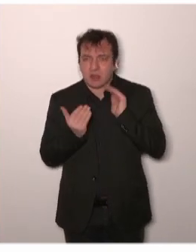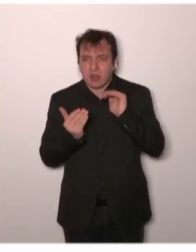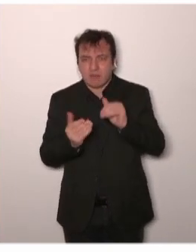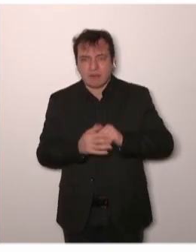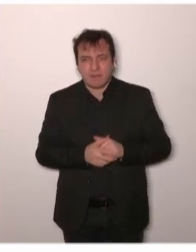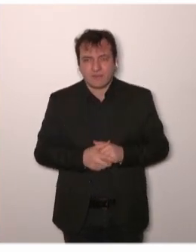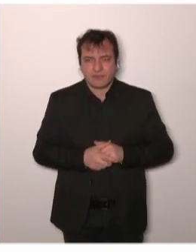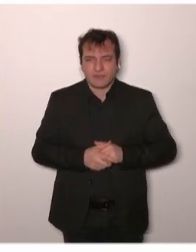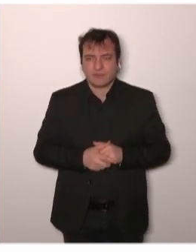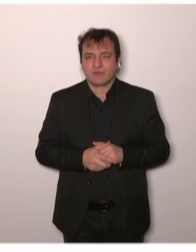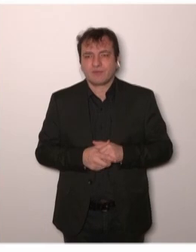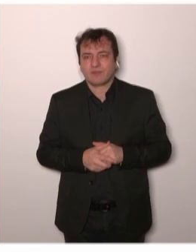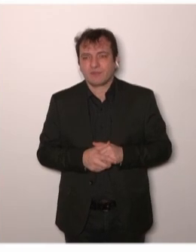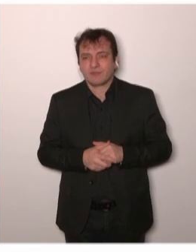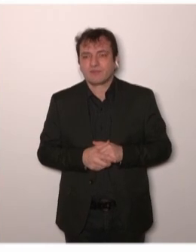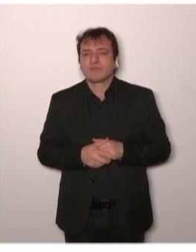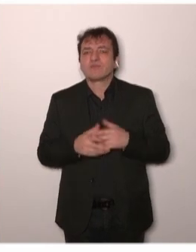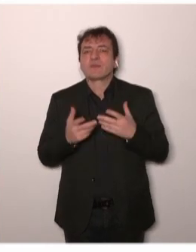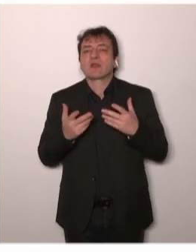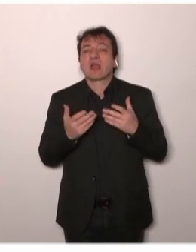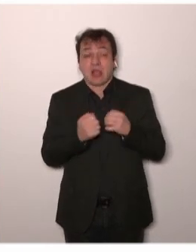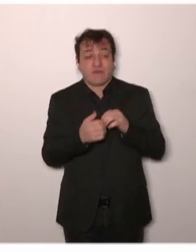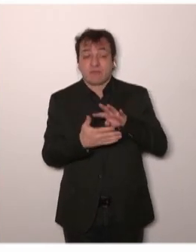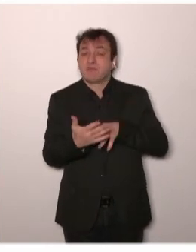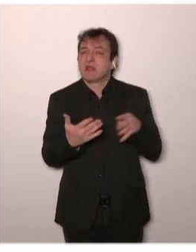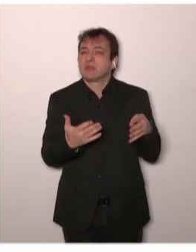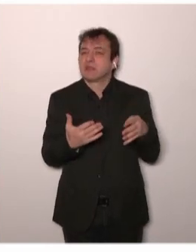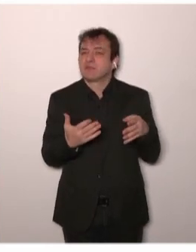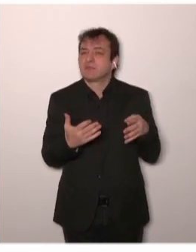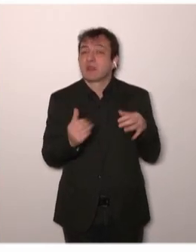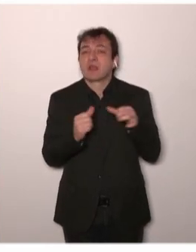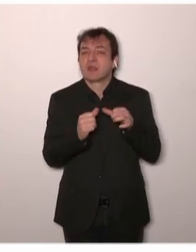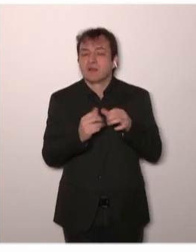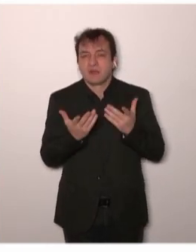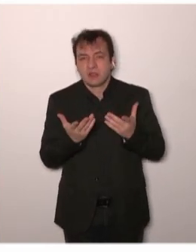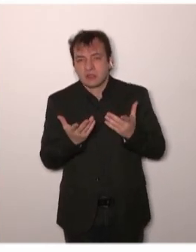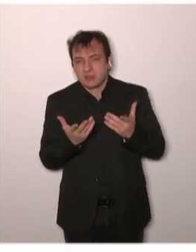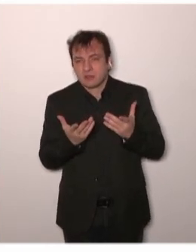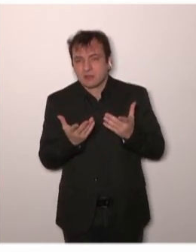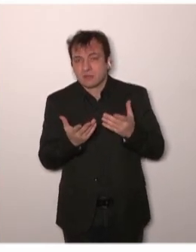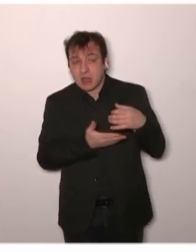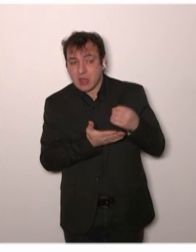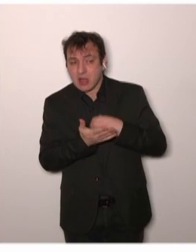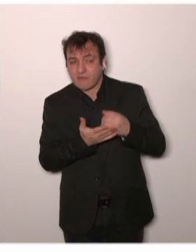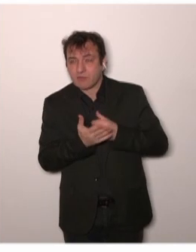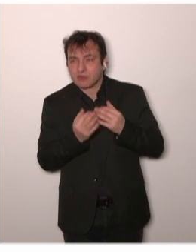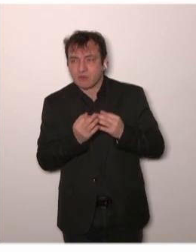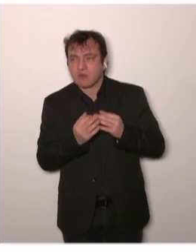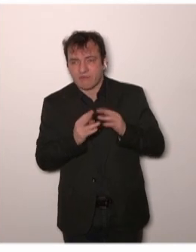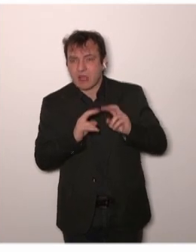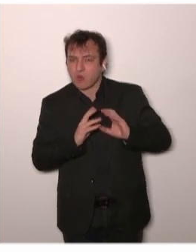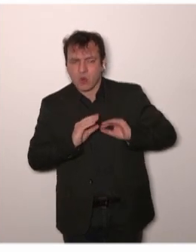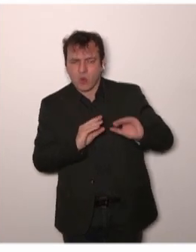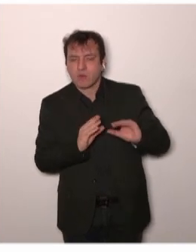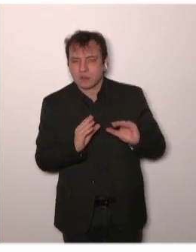is to have what we call clinically relevant endpoints that are extremely important for the doctors, but hopefully for the